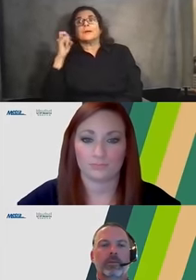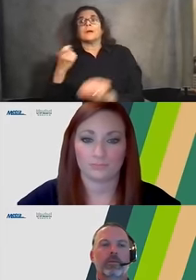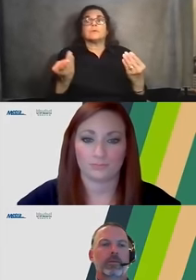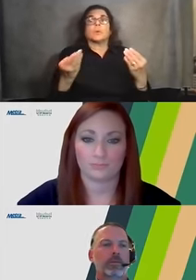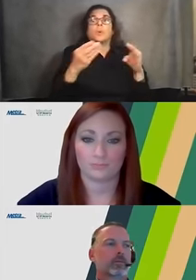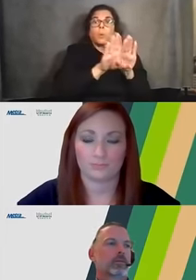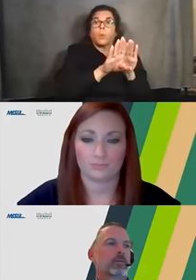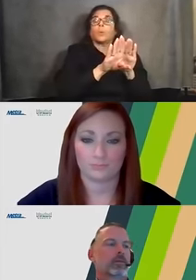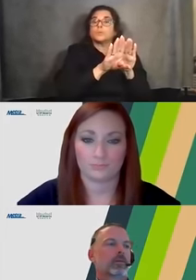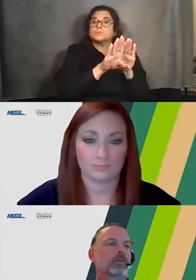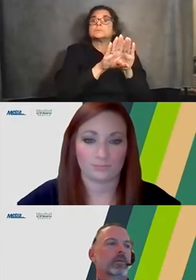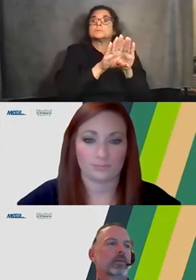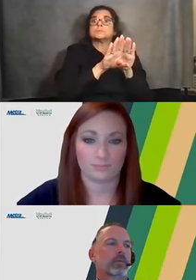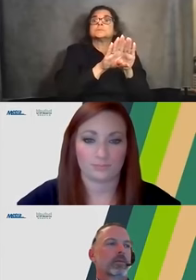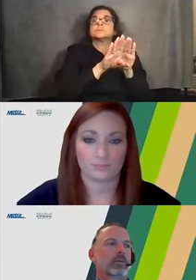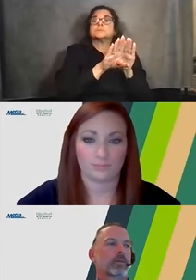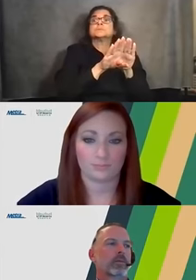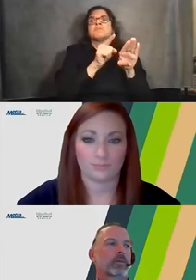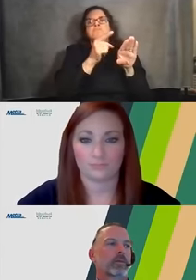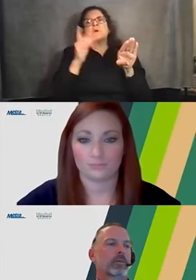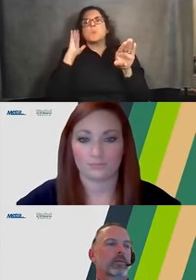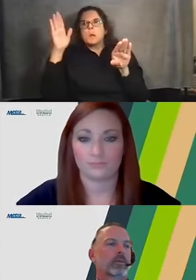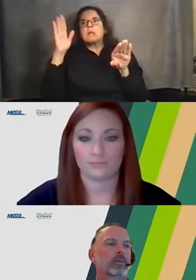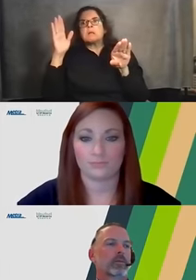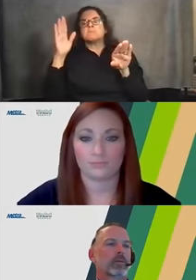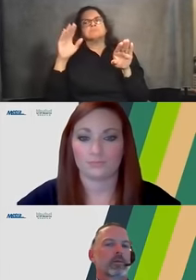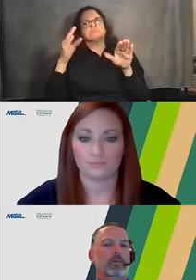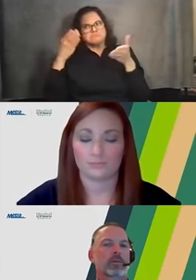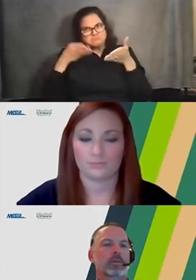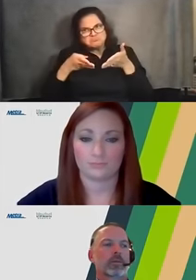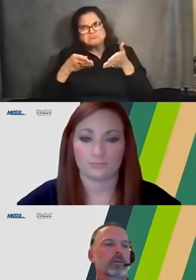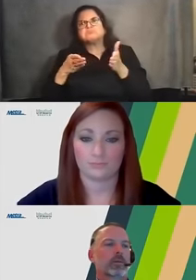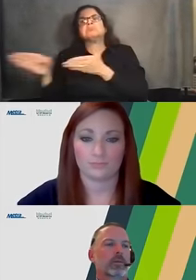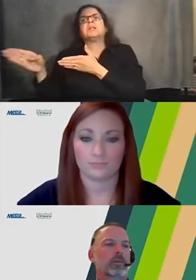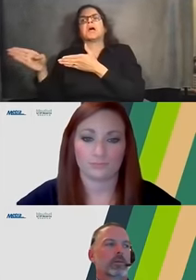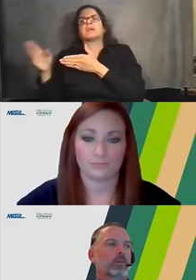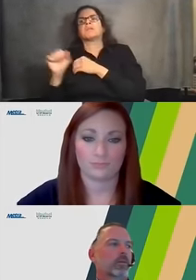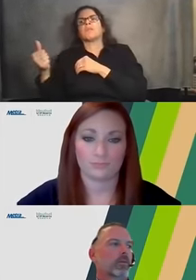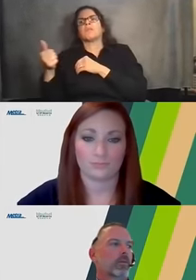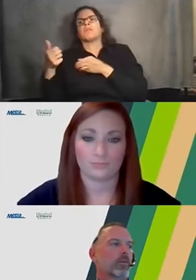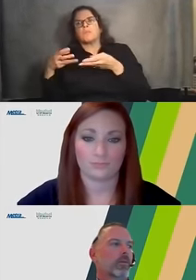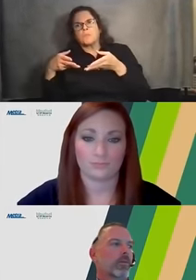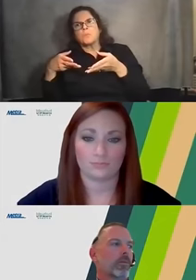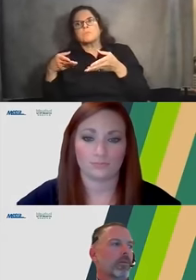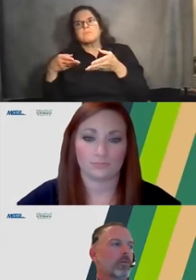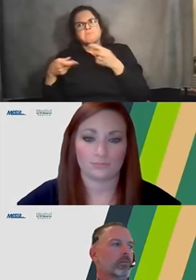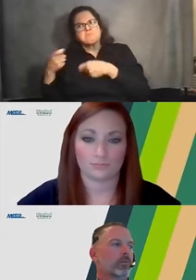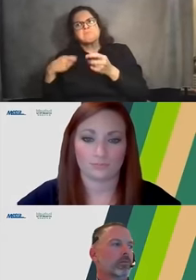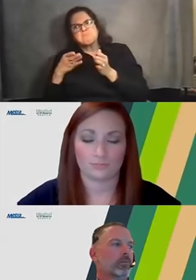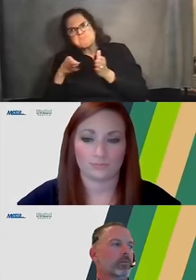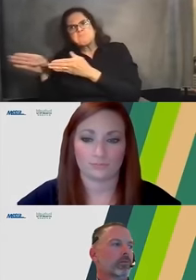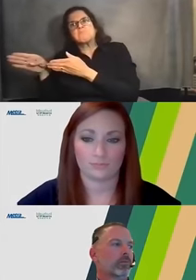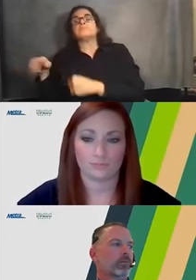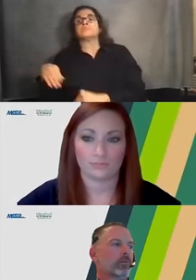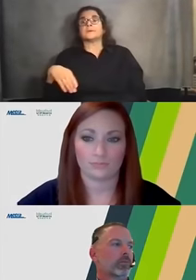In terms of the the Roscoe bridge being repainted, obviously the that that bridge